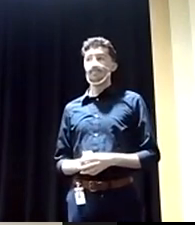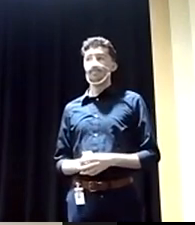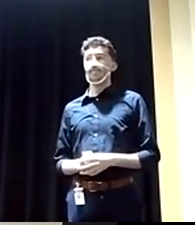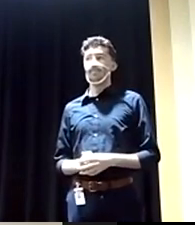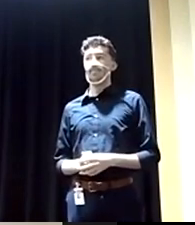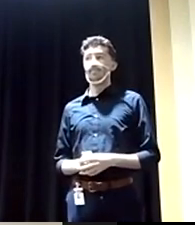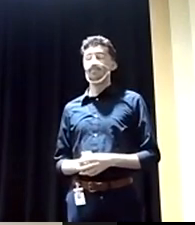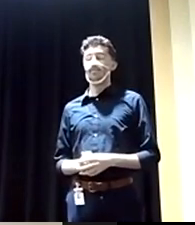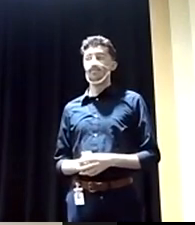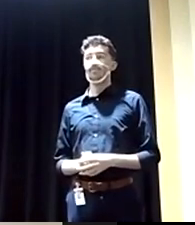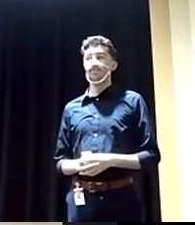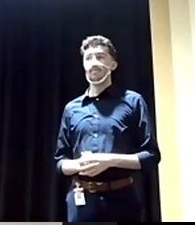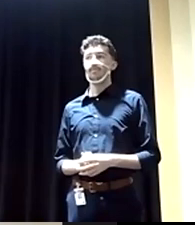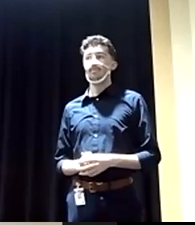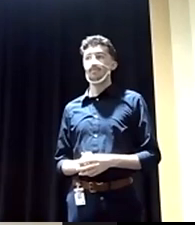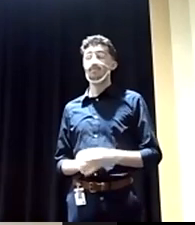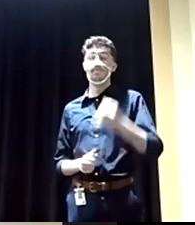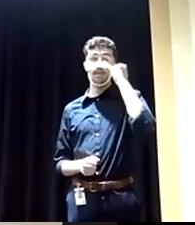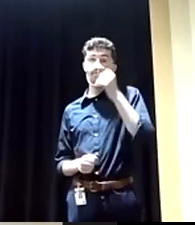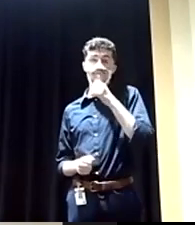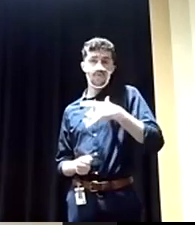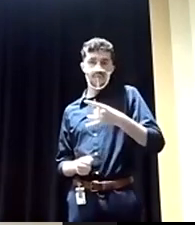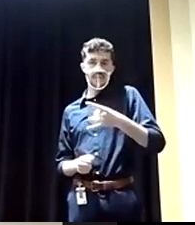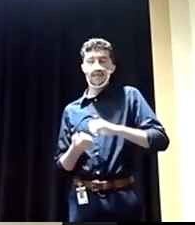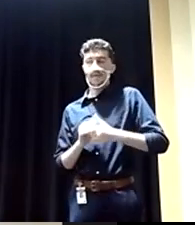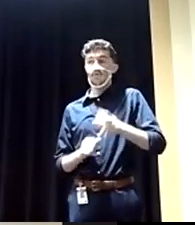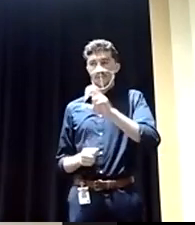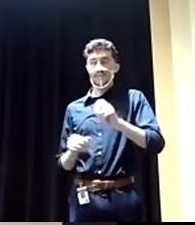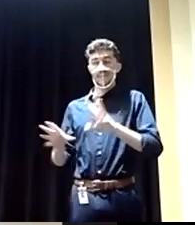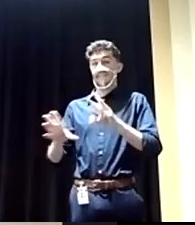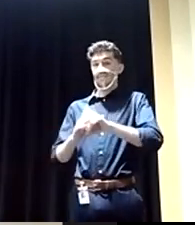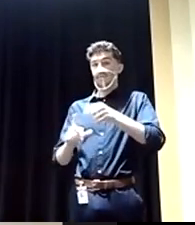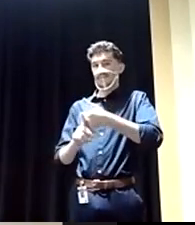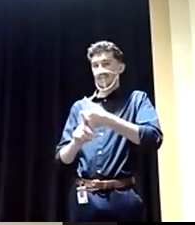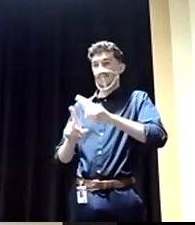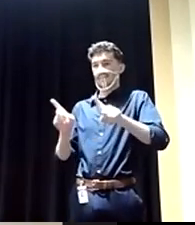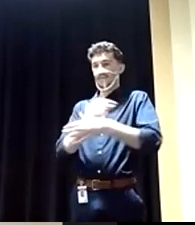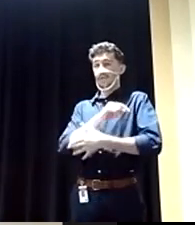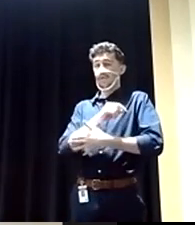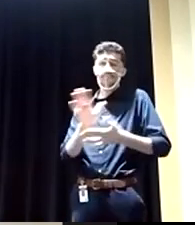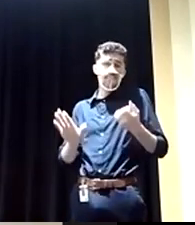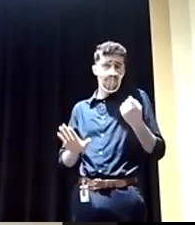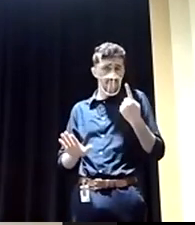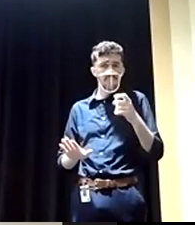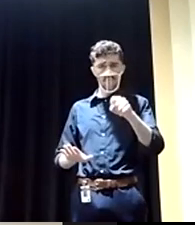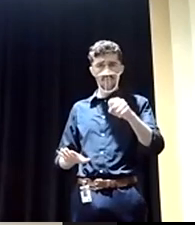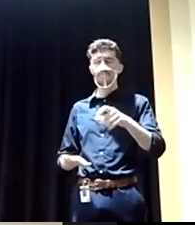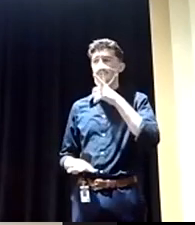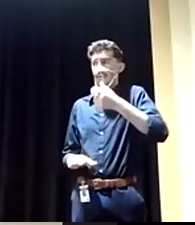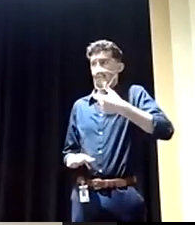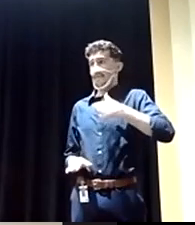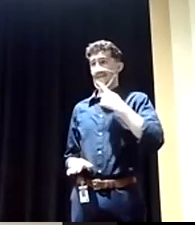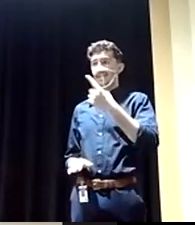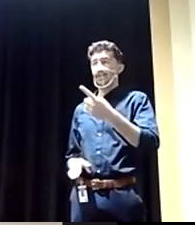you know, for those who don't like it when we get in other people's affairs, that's a, that's a fair argument. Like, who are we to tell,